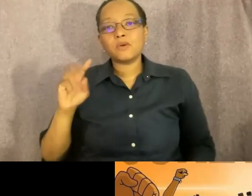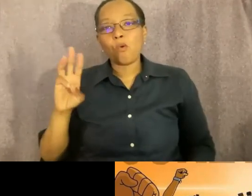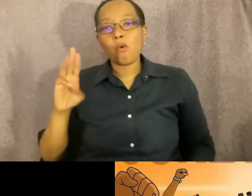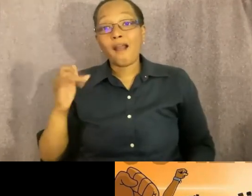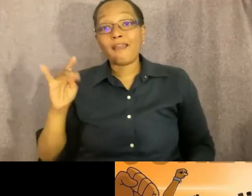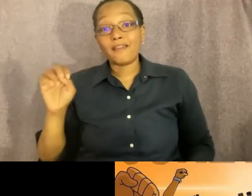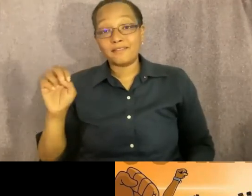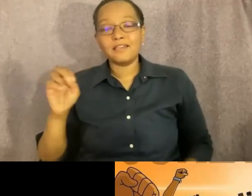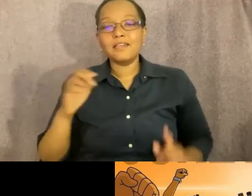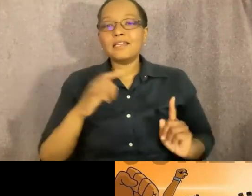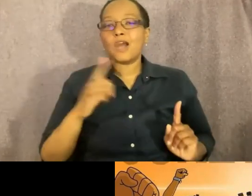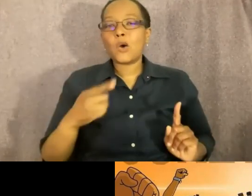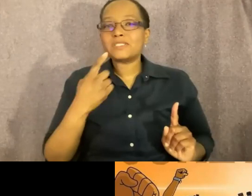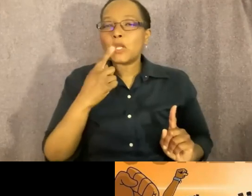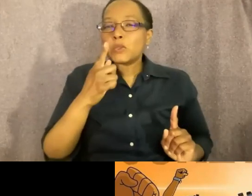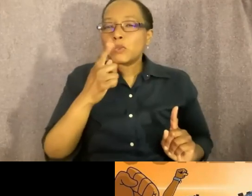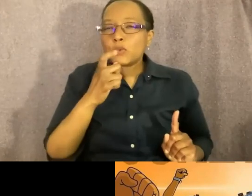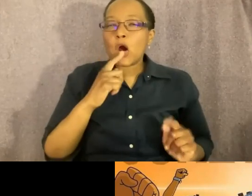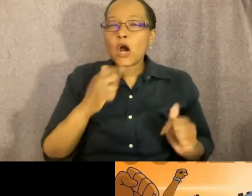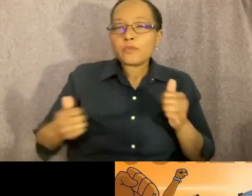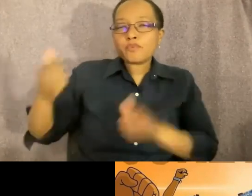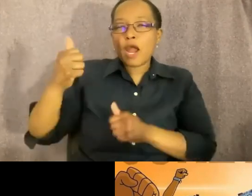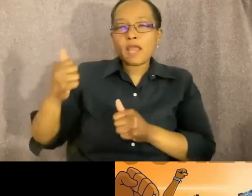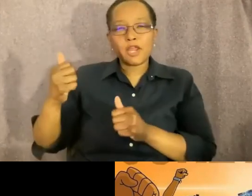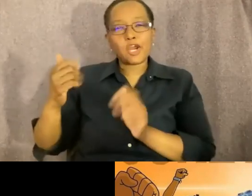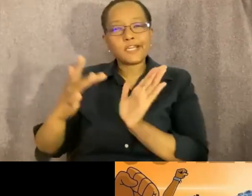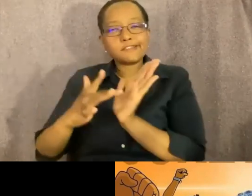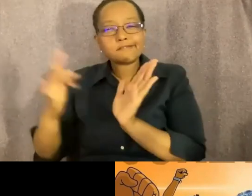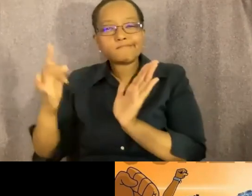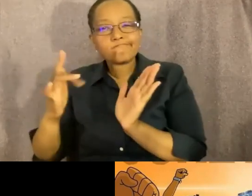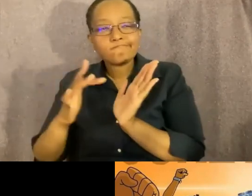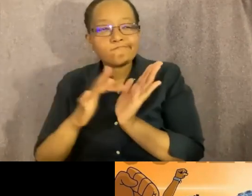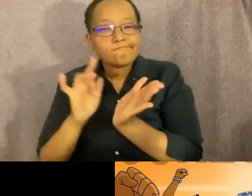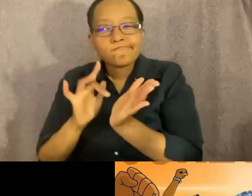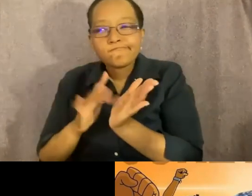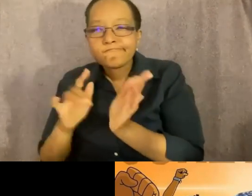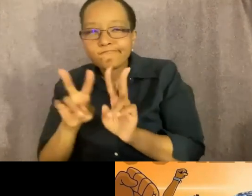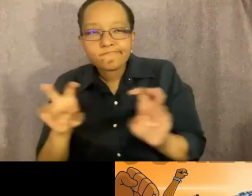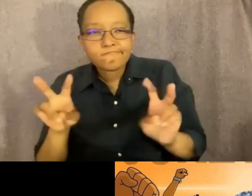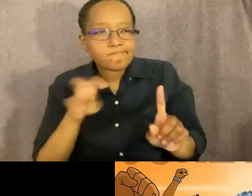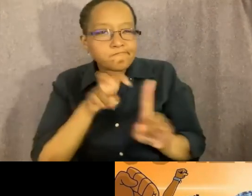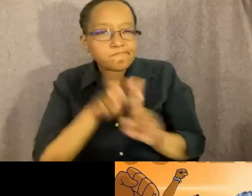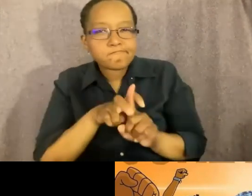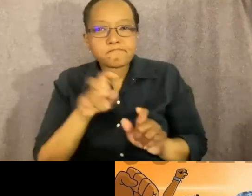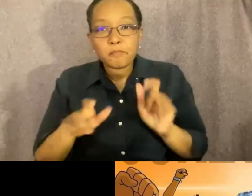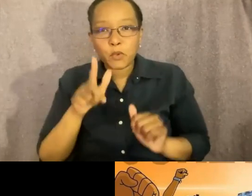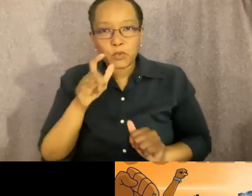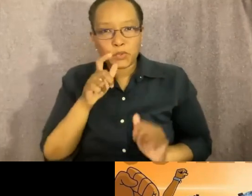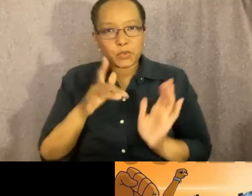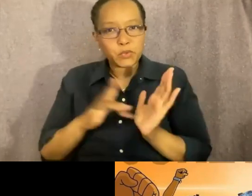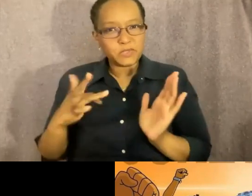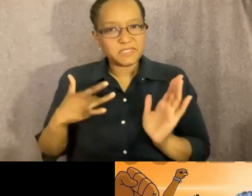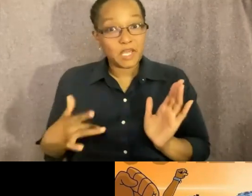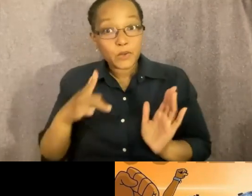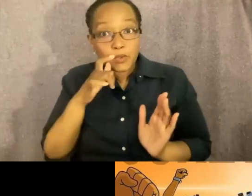those who are taking advantage of folks, the primary predators. And so the system oftentimes is the primary predators